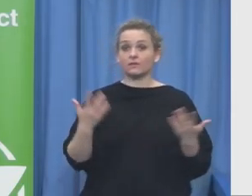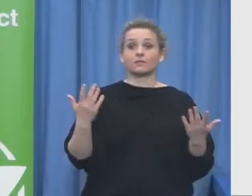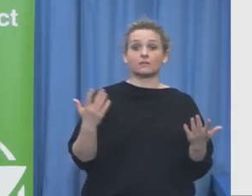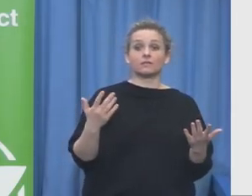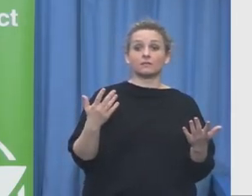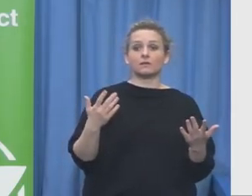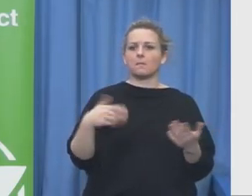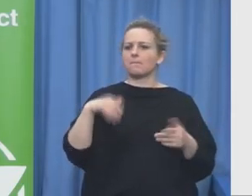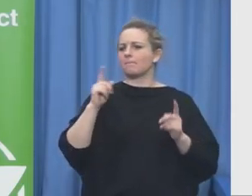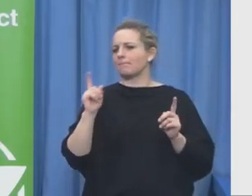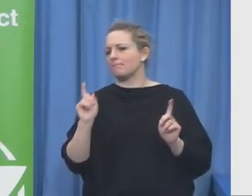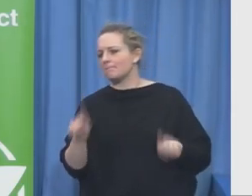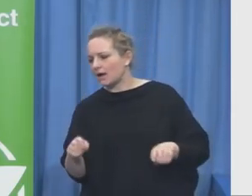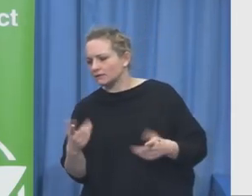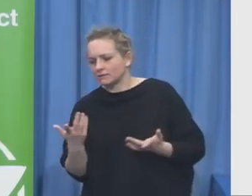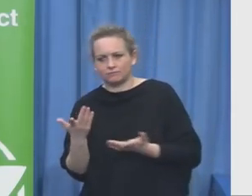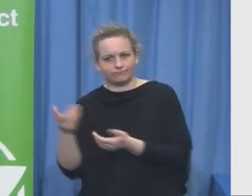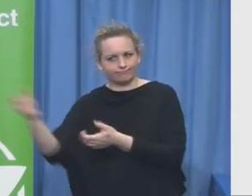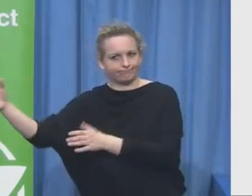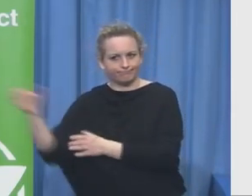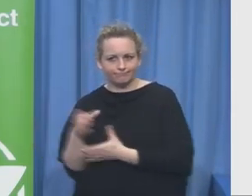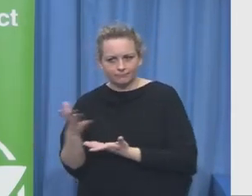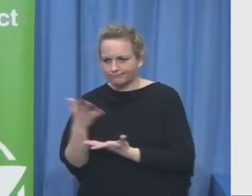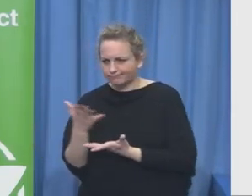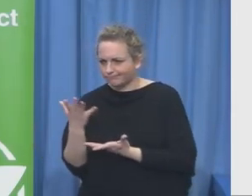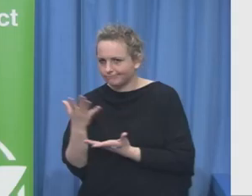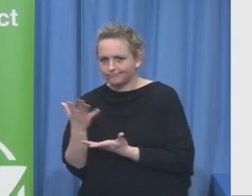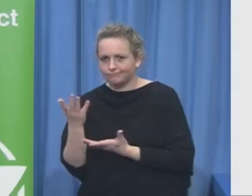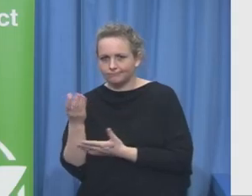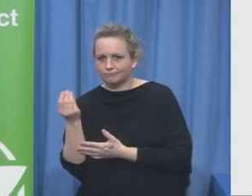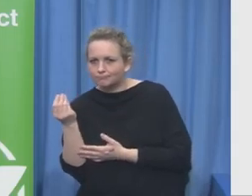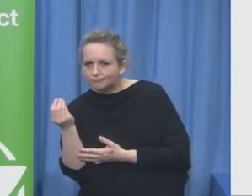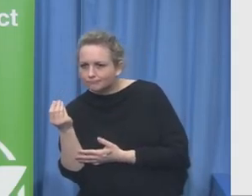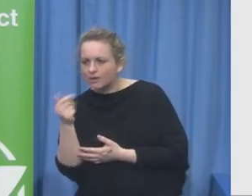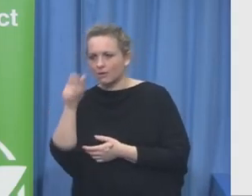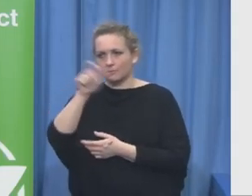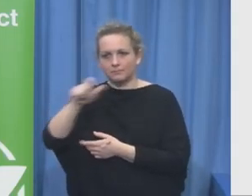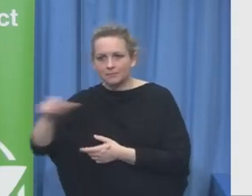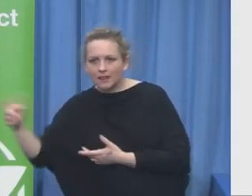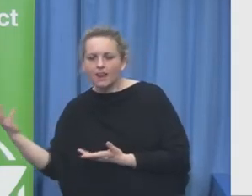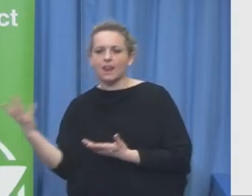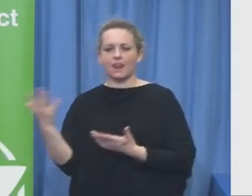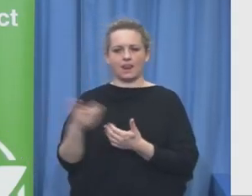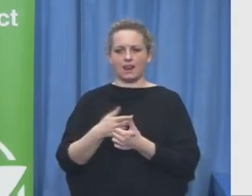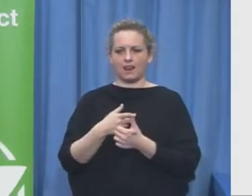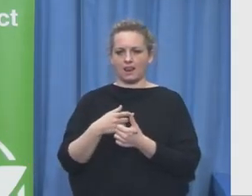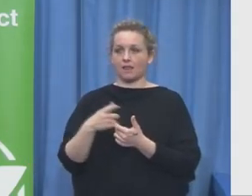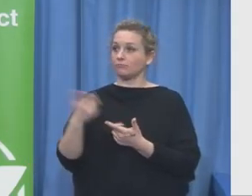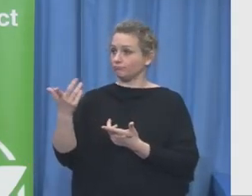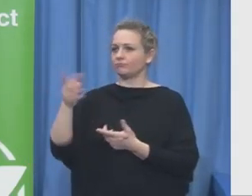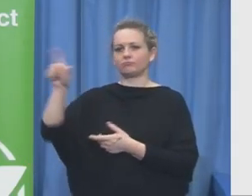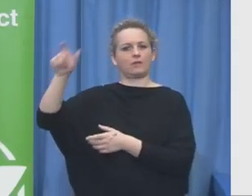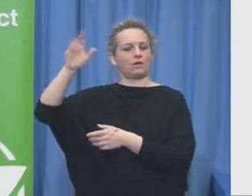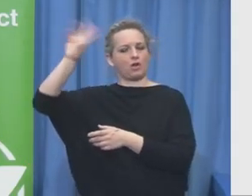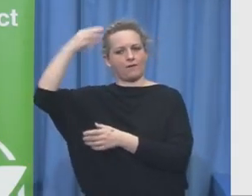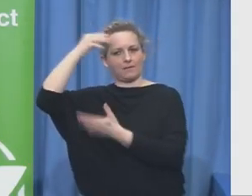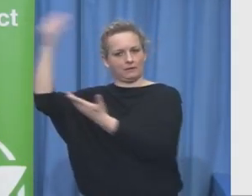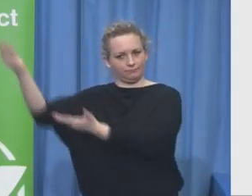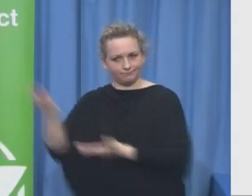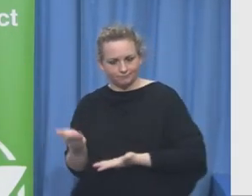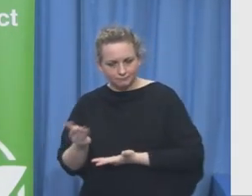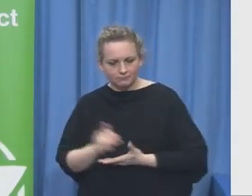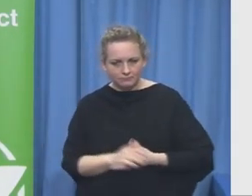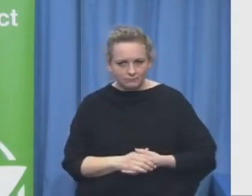true leverage implementation that can be done by the government and since the ability for the long run which is